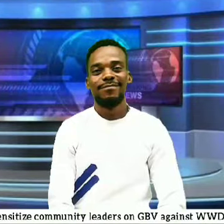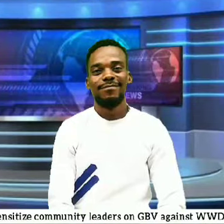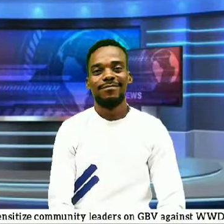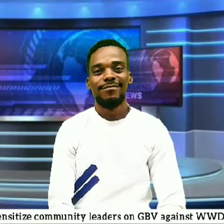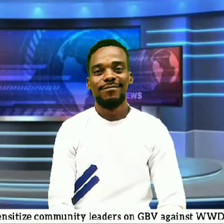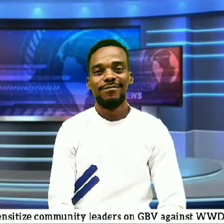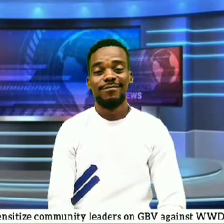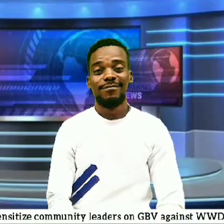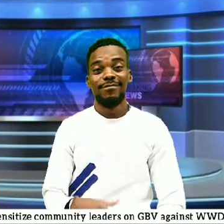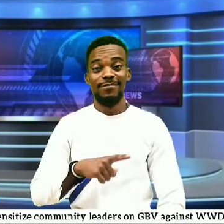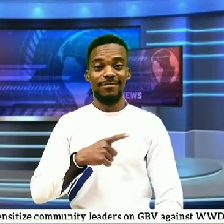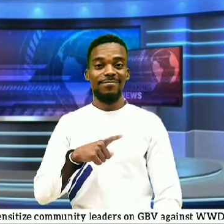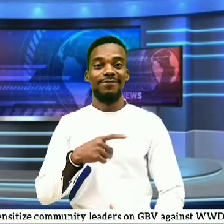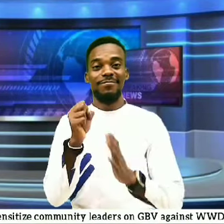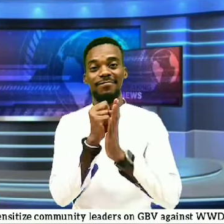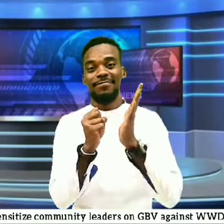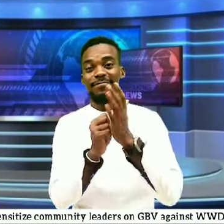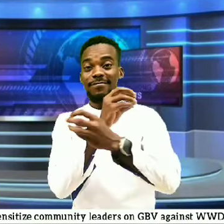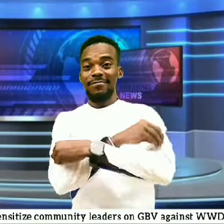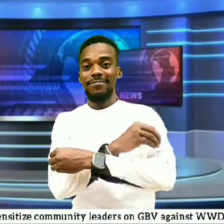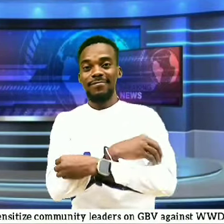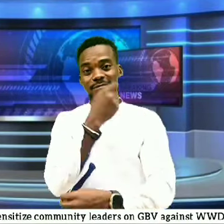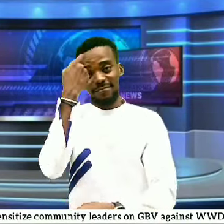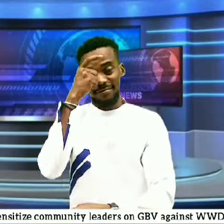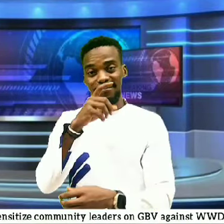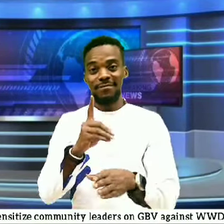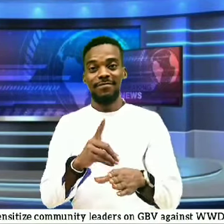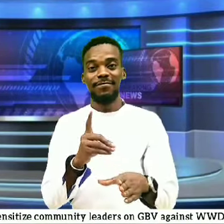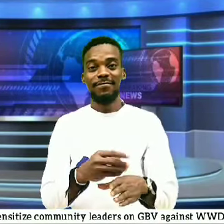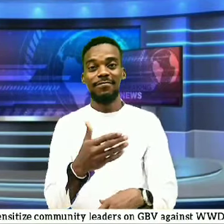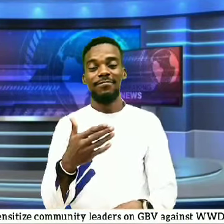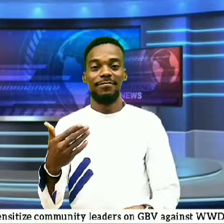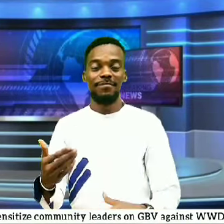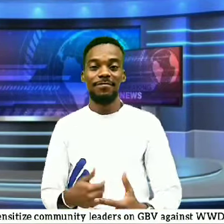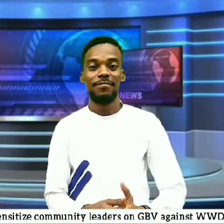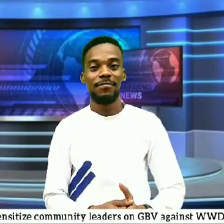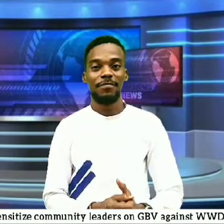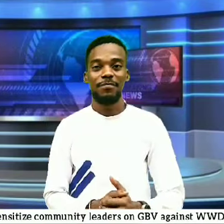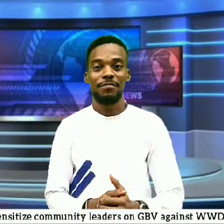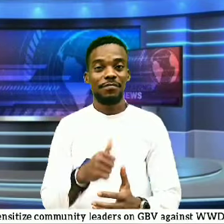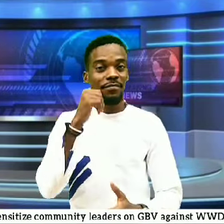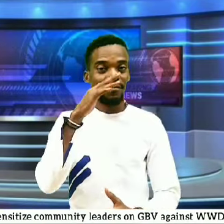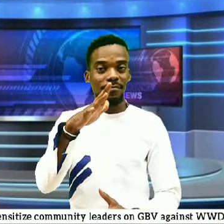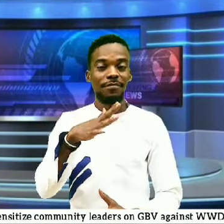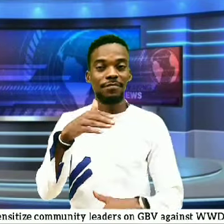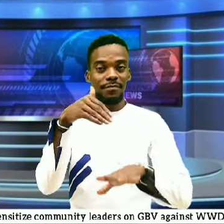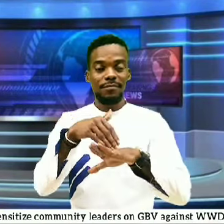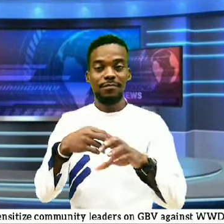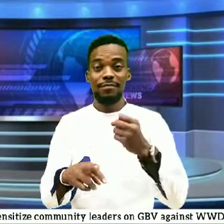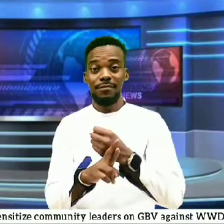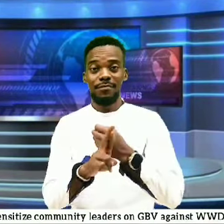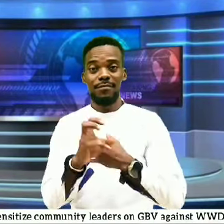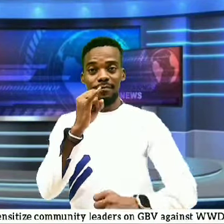LAGA State Office for Disability Affairs Women at the